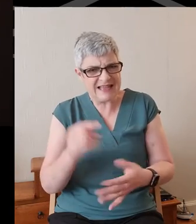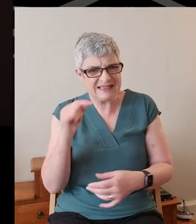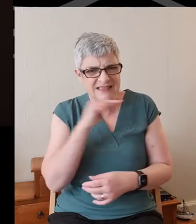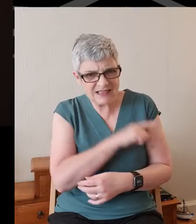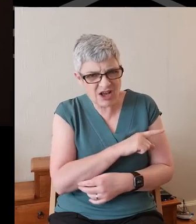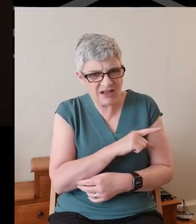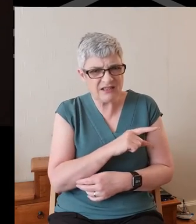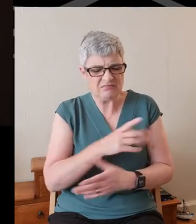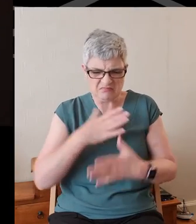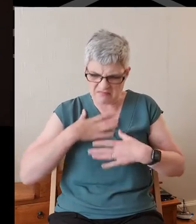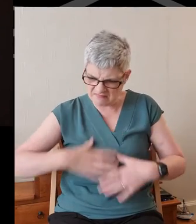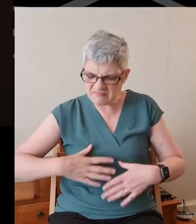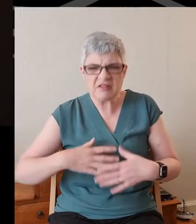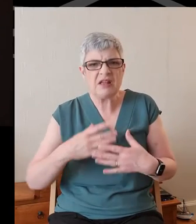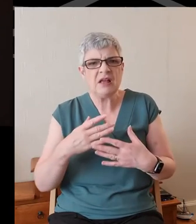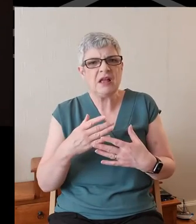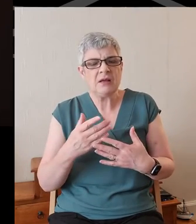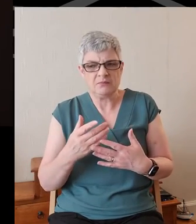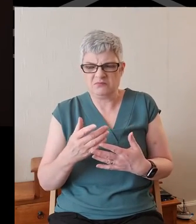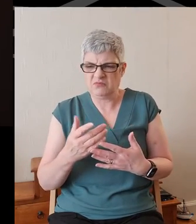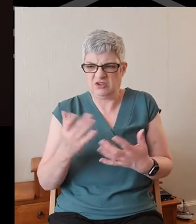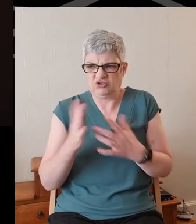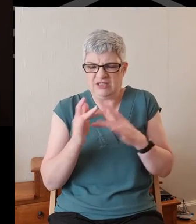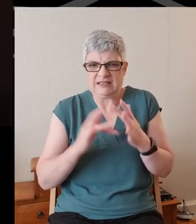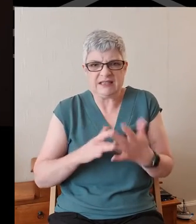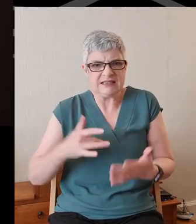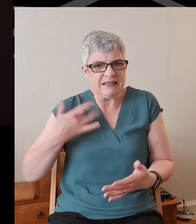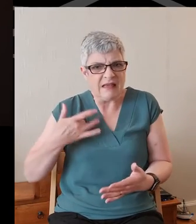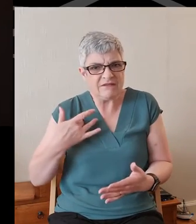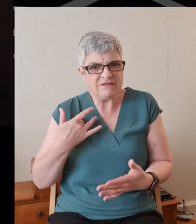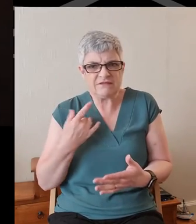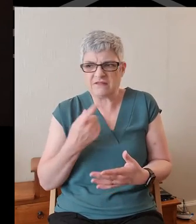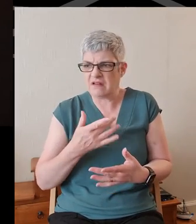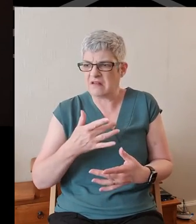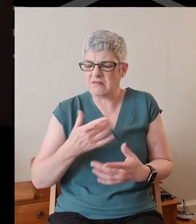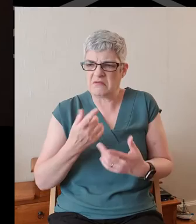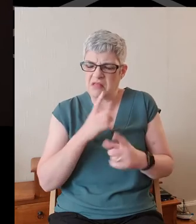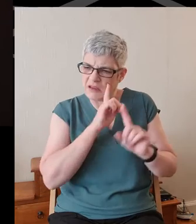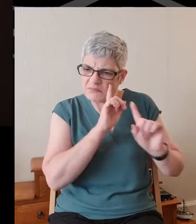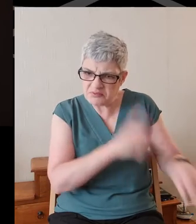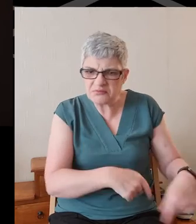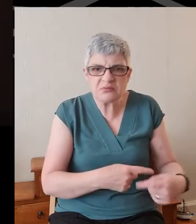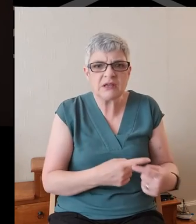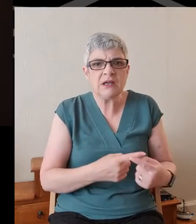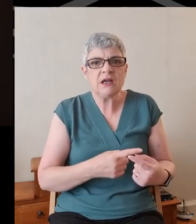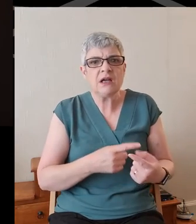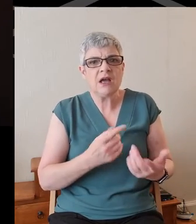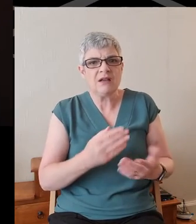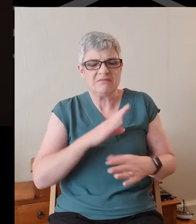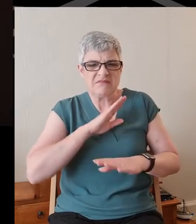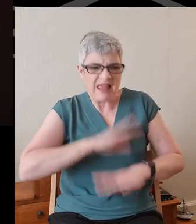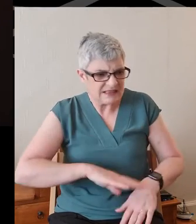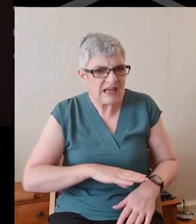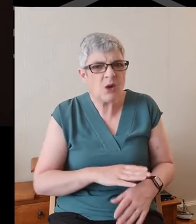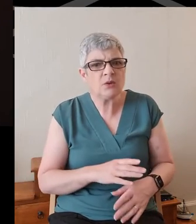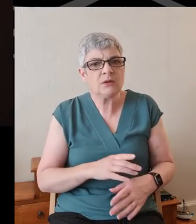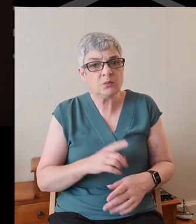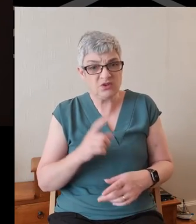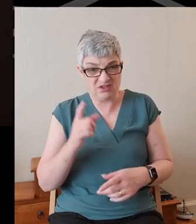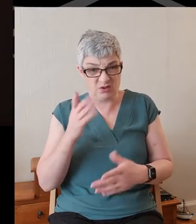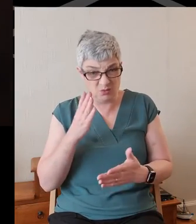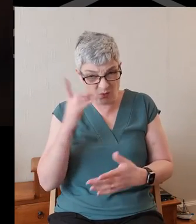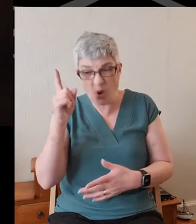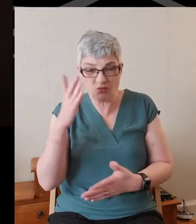flesh so that Jesus could live that life where he was so often disregarded, mistreated, let down? Would